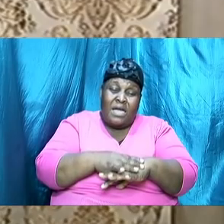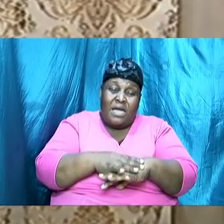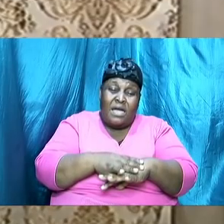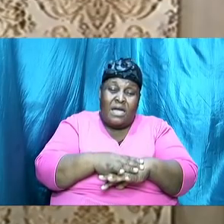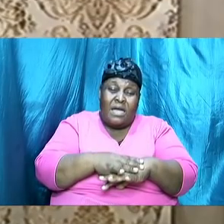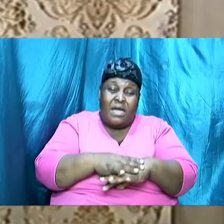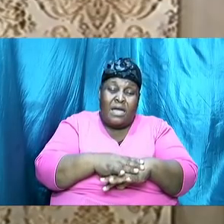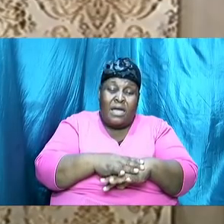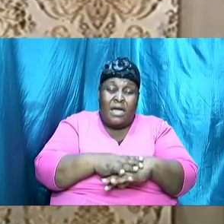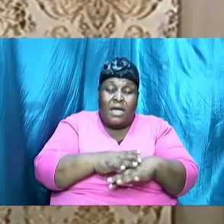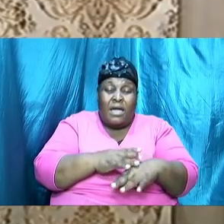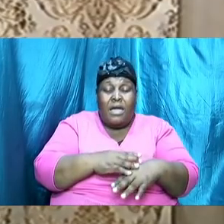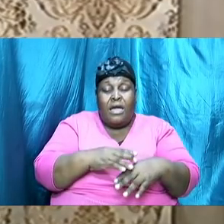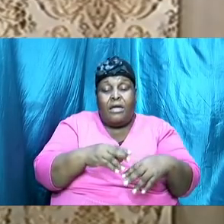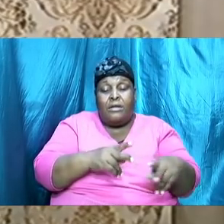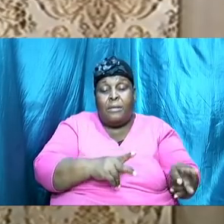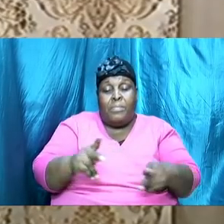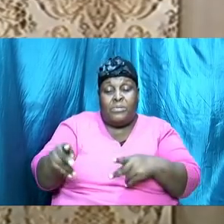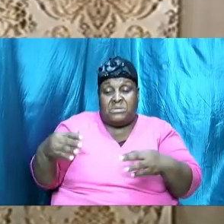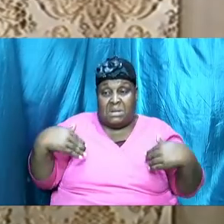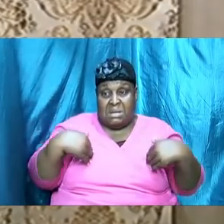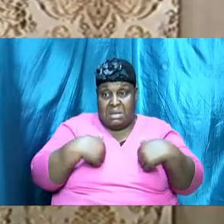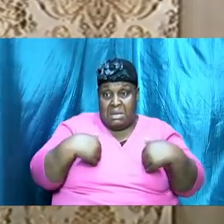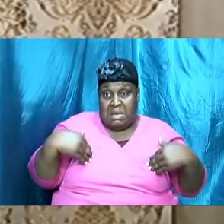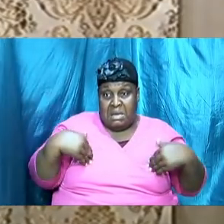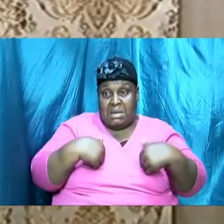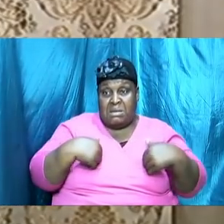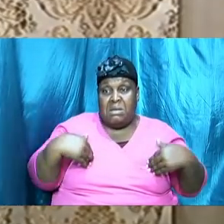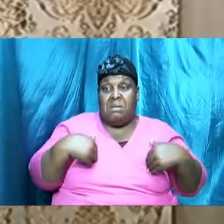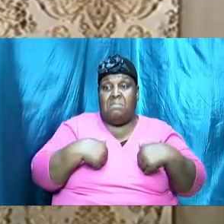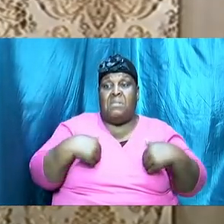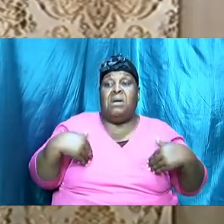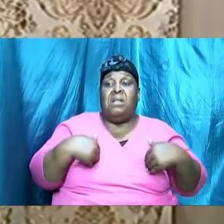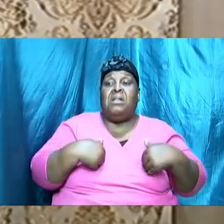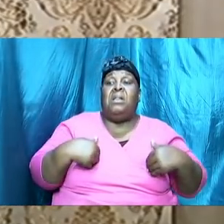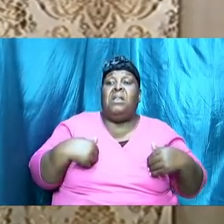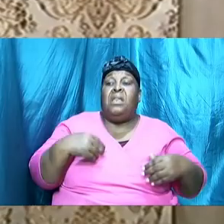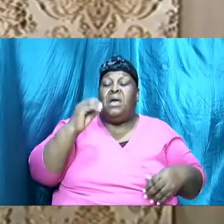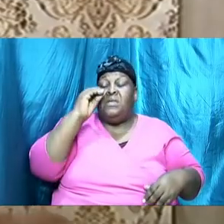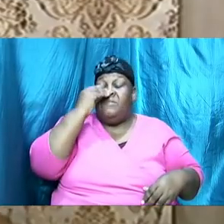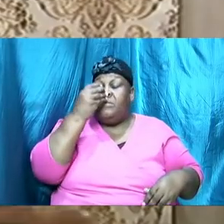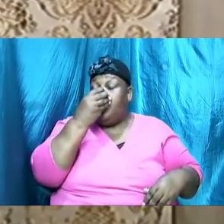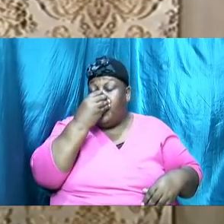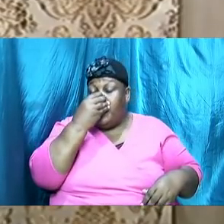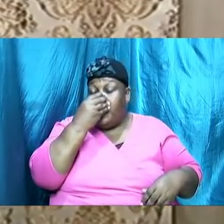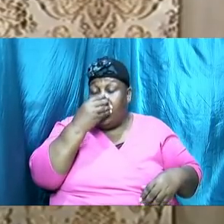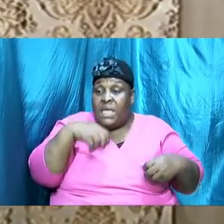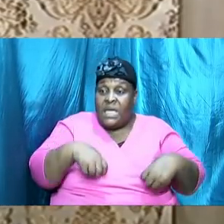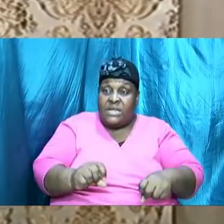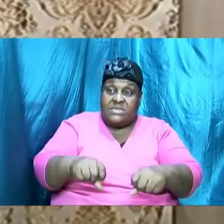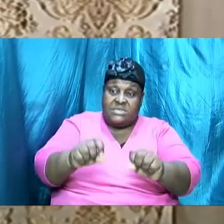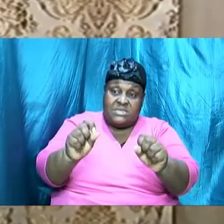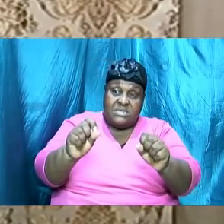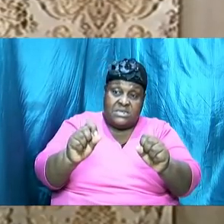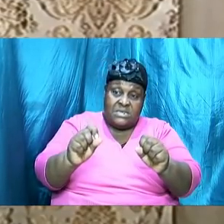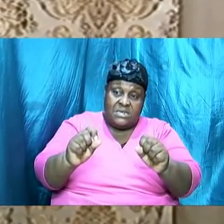put the animal kingdom into place and have the plant kingdom in place and everything